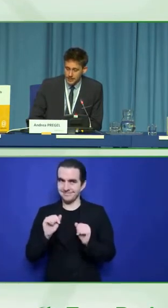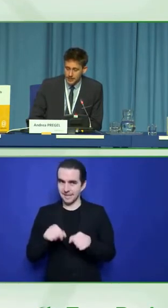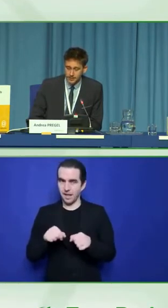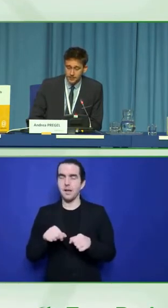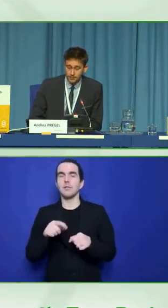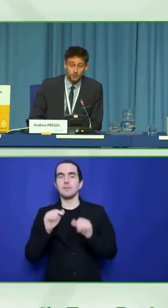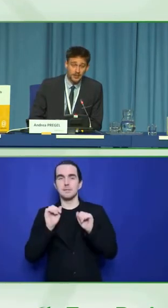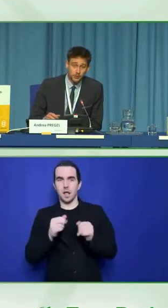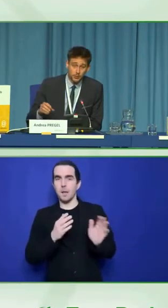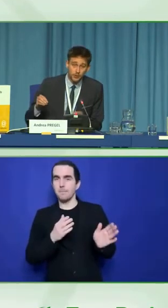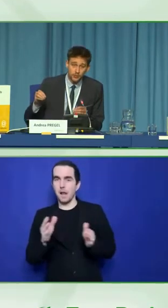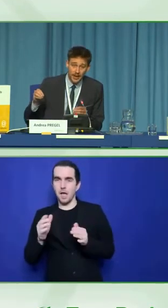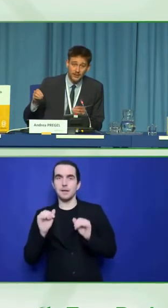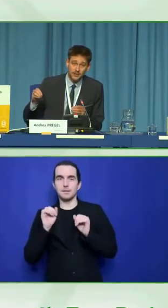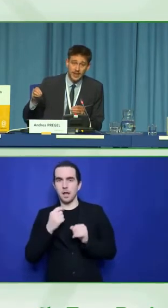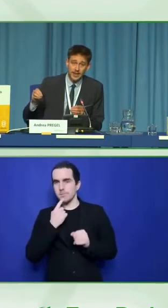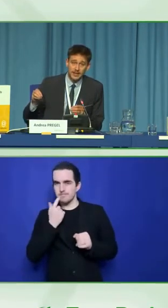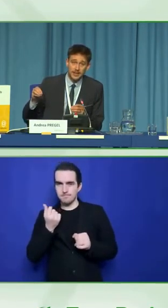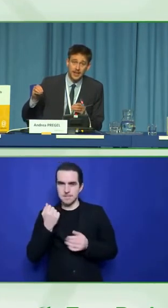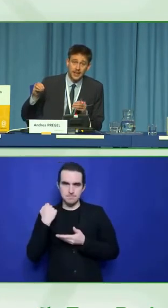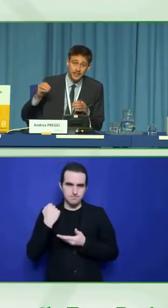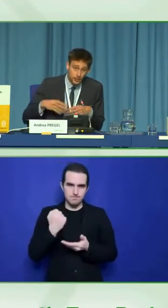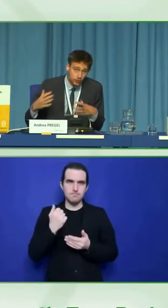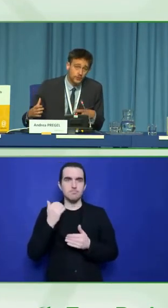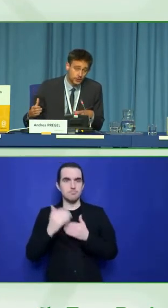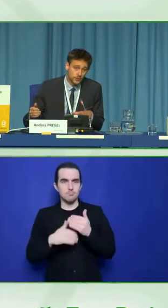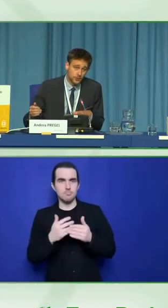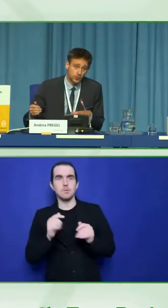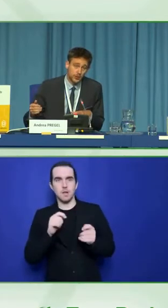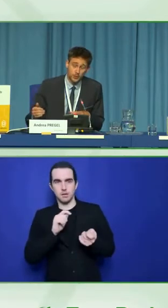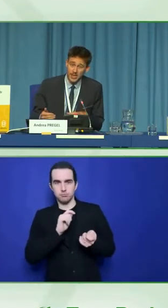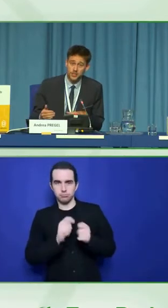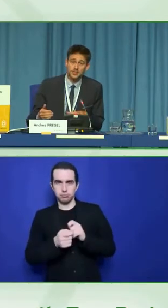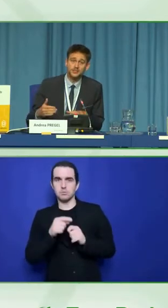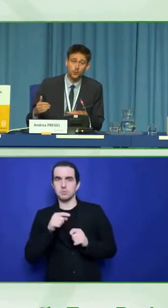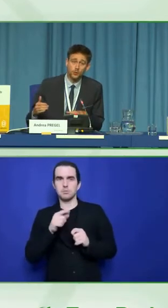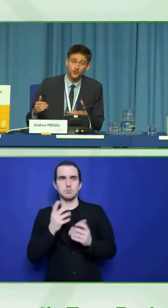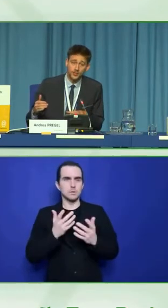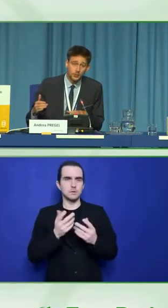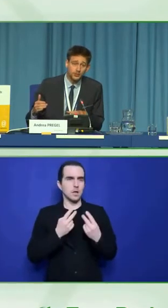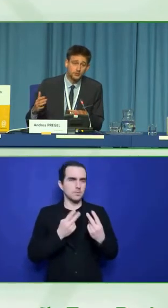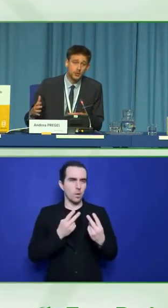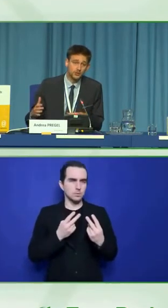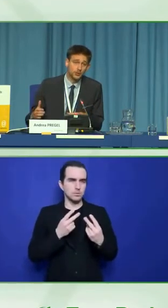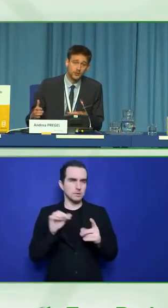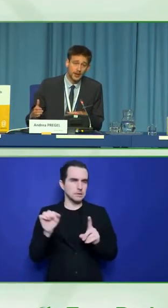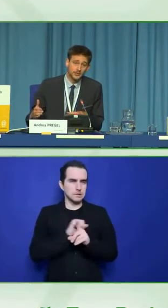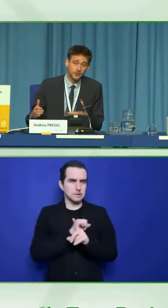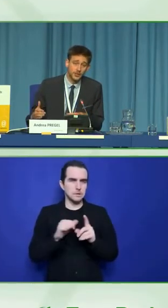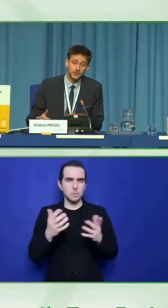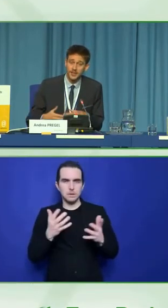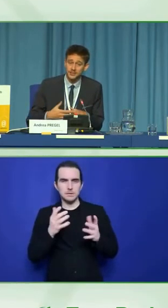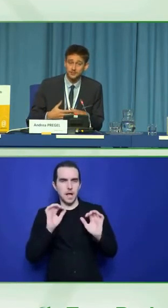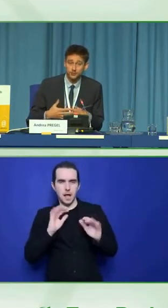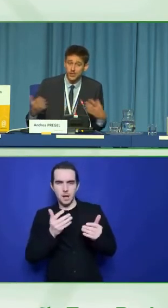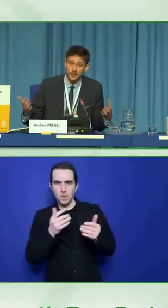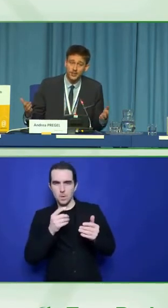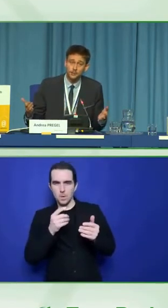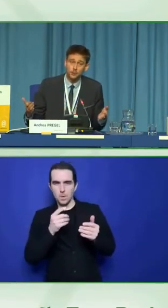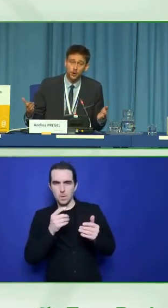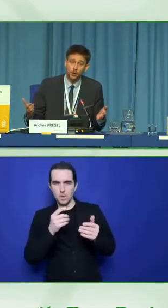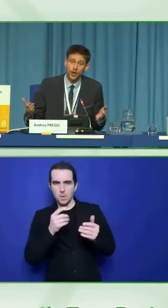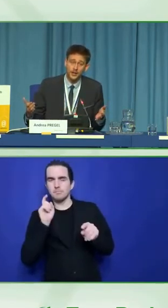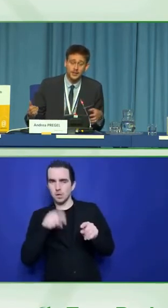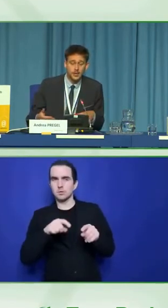And by the way, we also have a digital version of the toolkit, which actually is the one we've used the most over the past few years. And it's